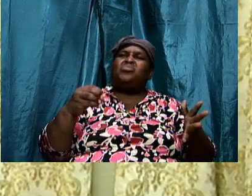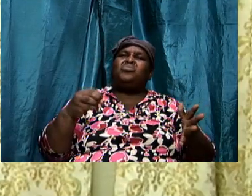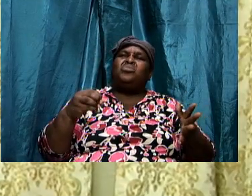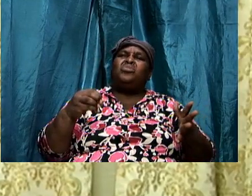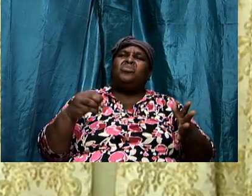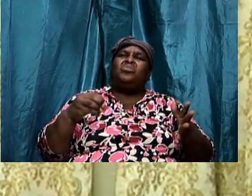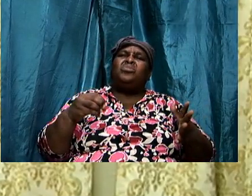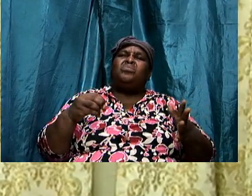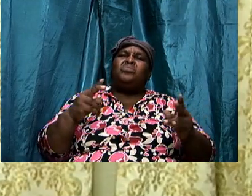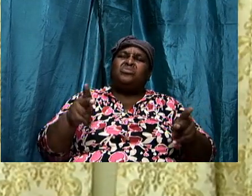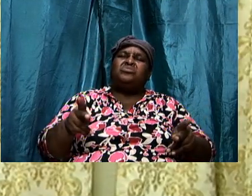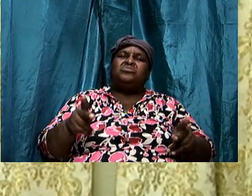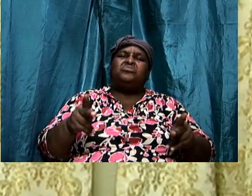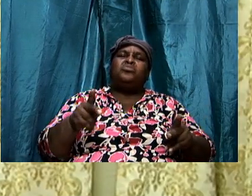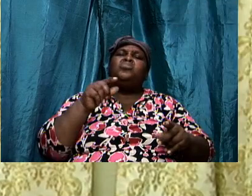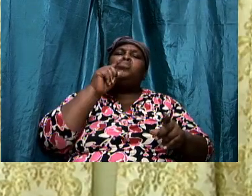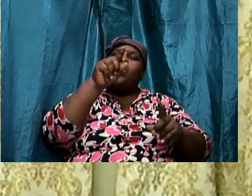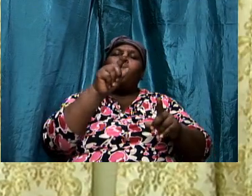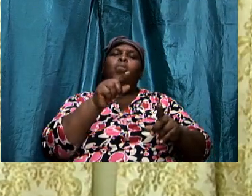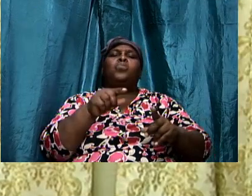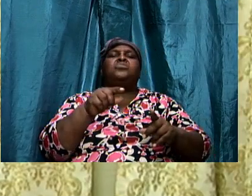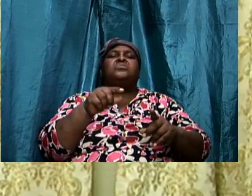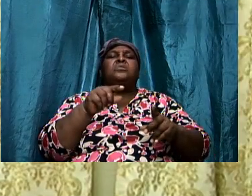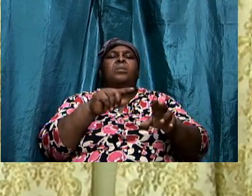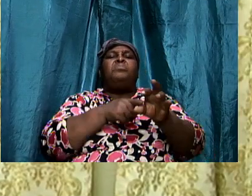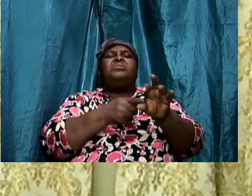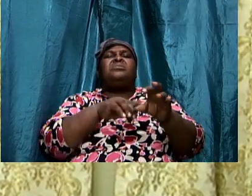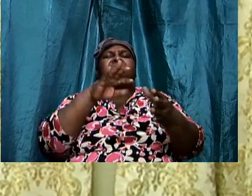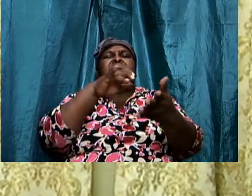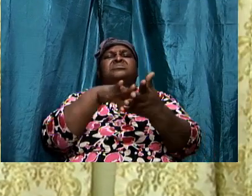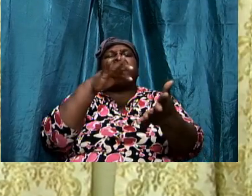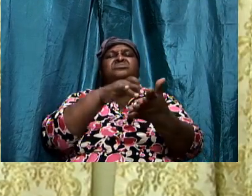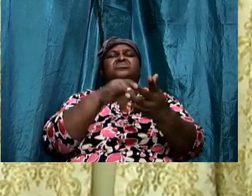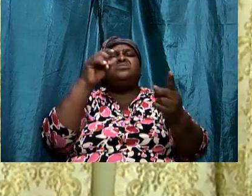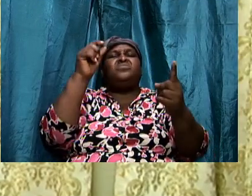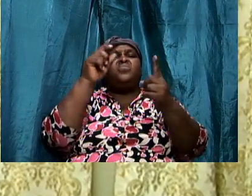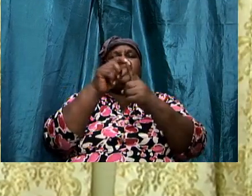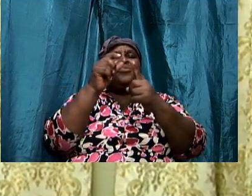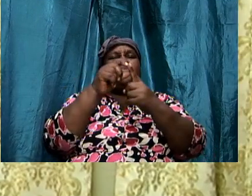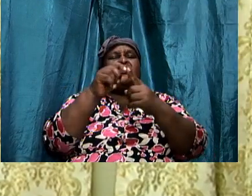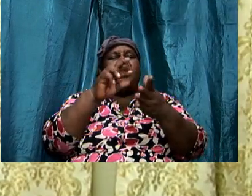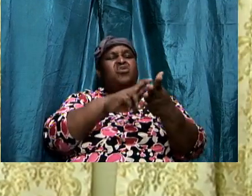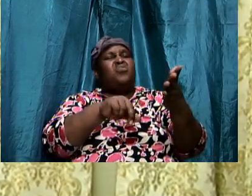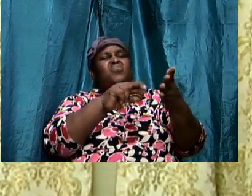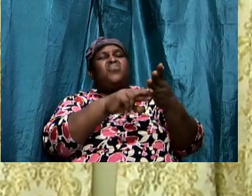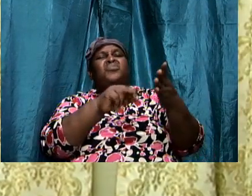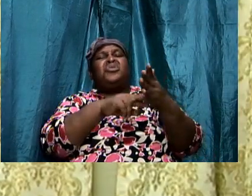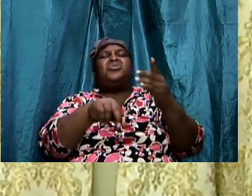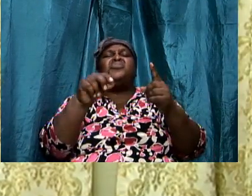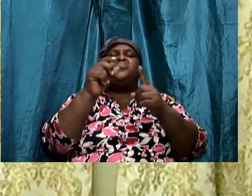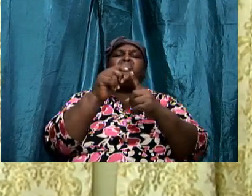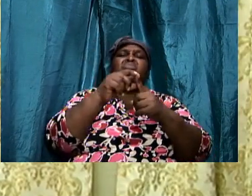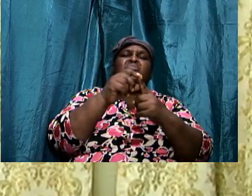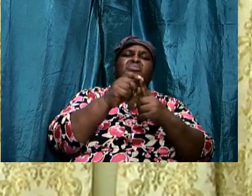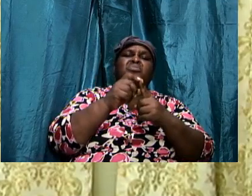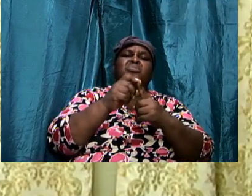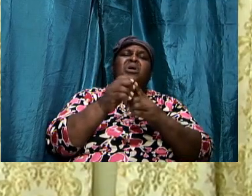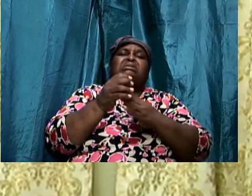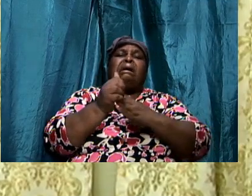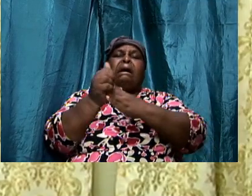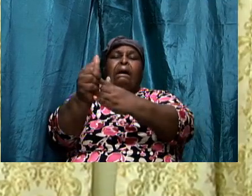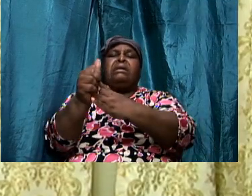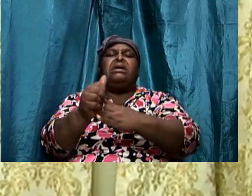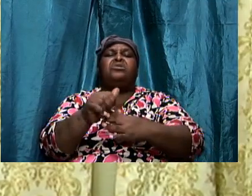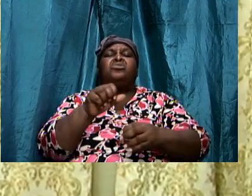and be guided accordingly so that satan don't use you because